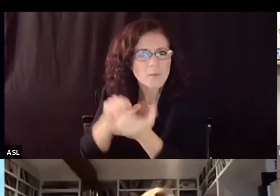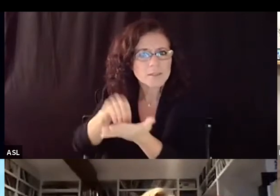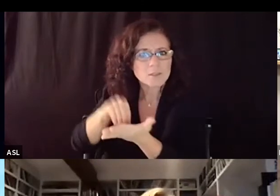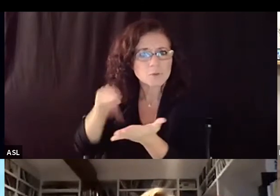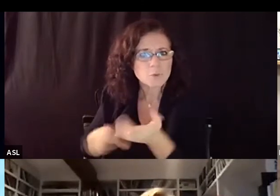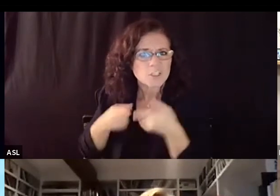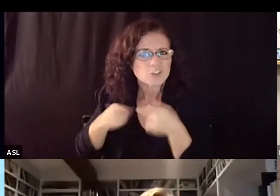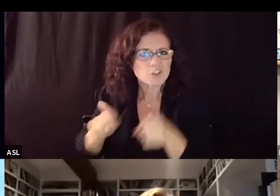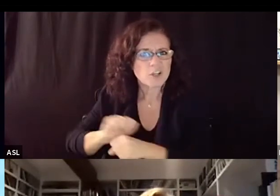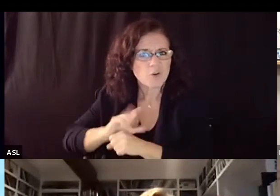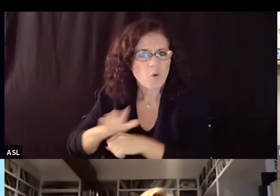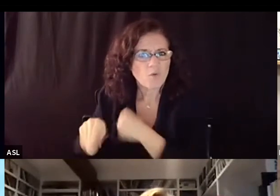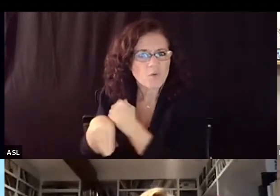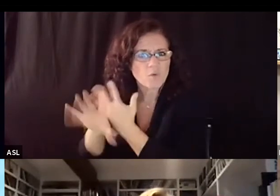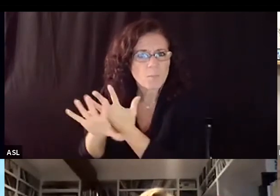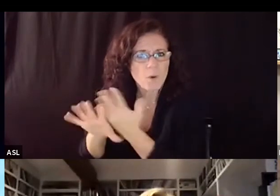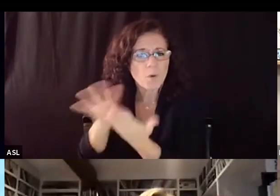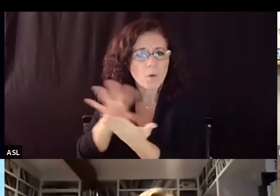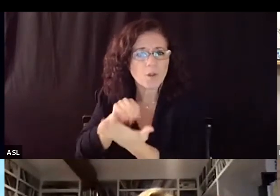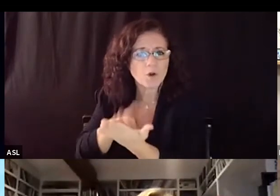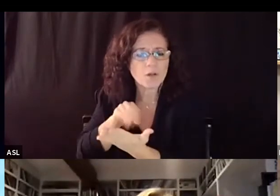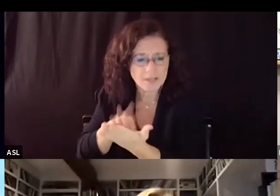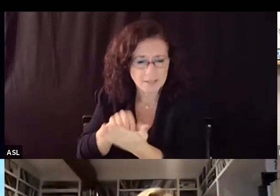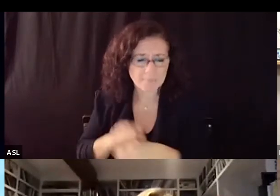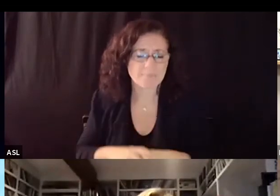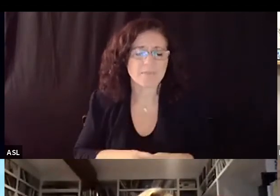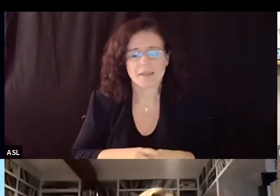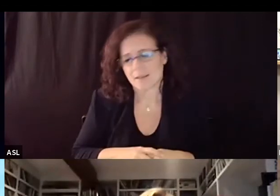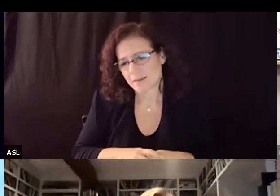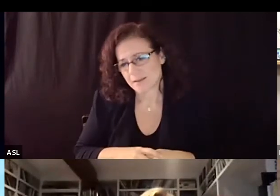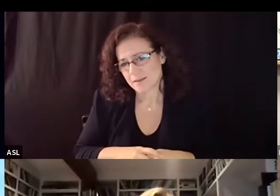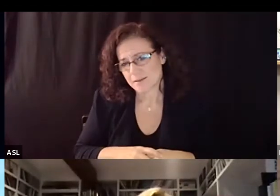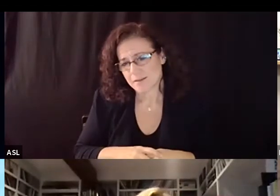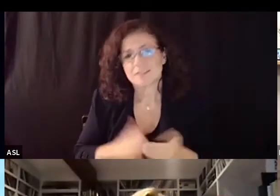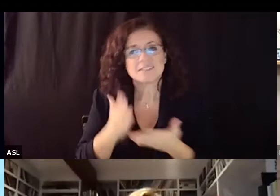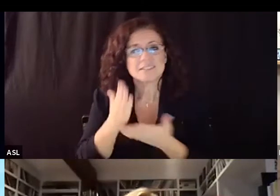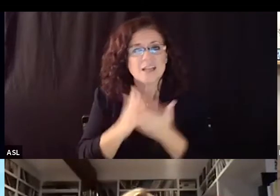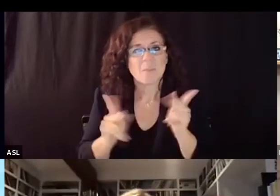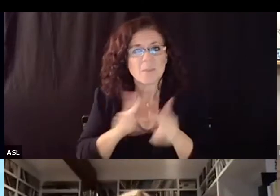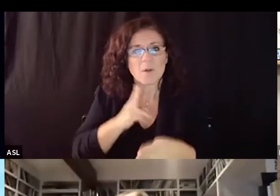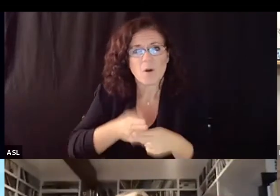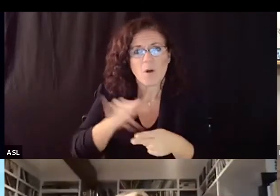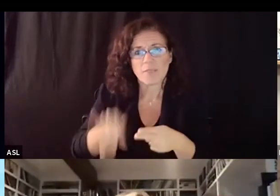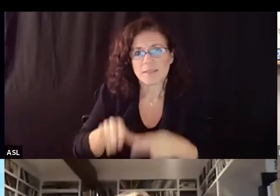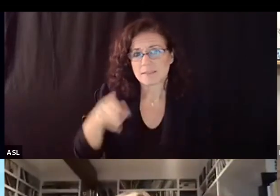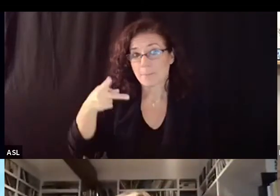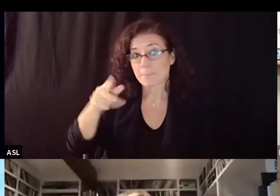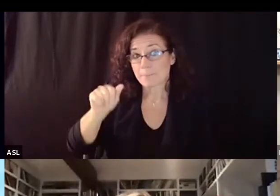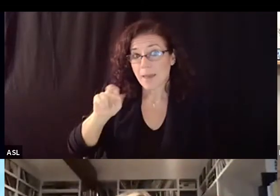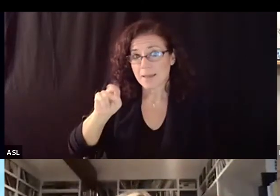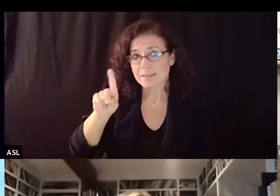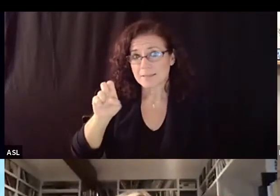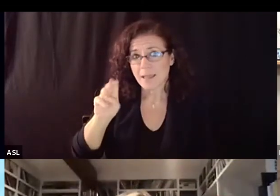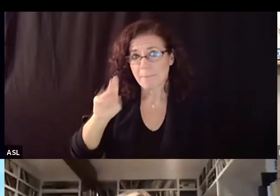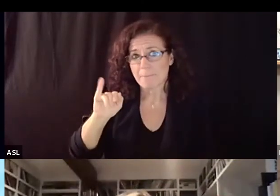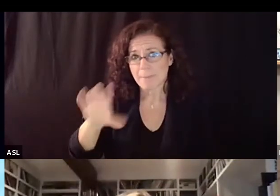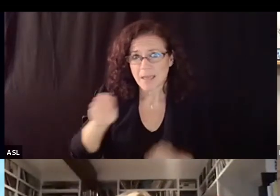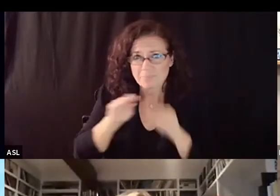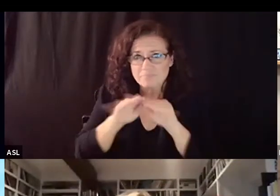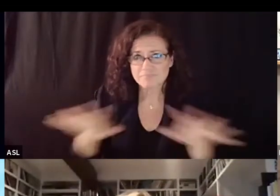difficult times which some often refer to as sort of a double pandemic and i think that um